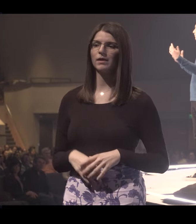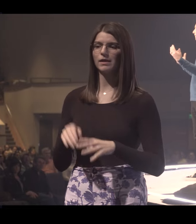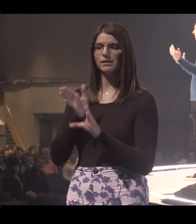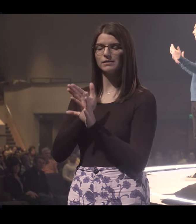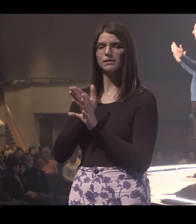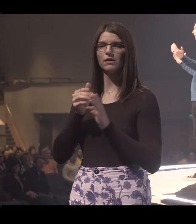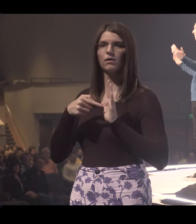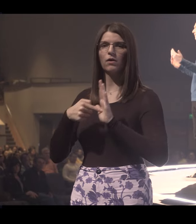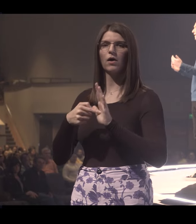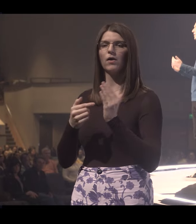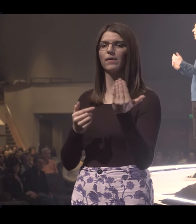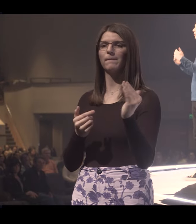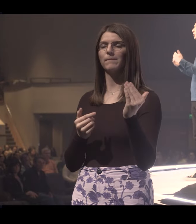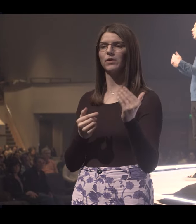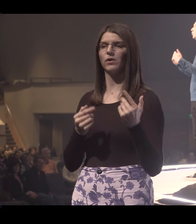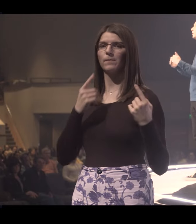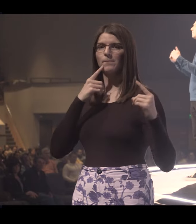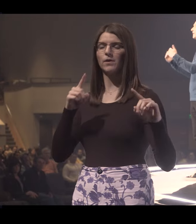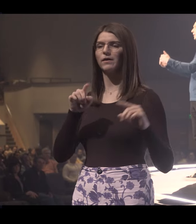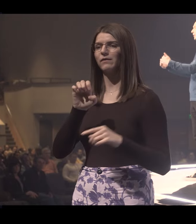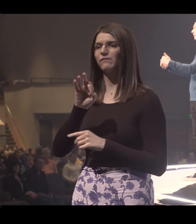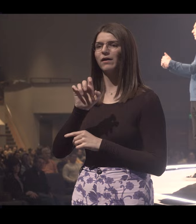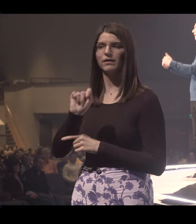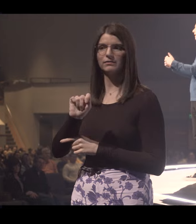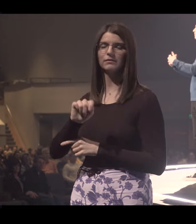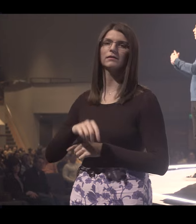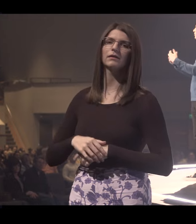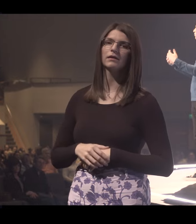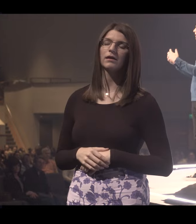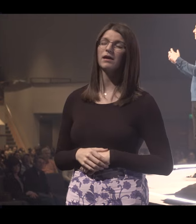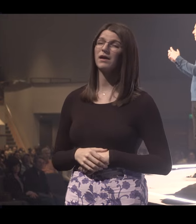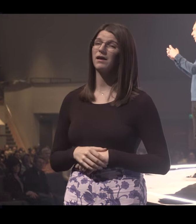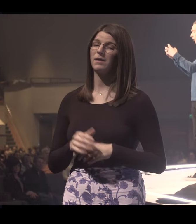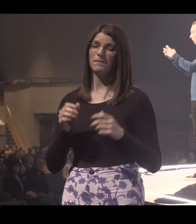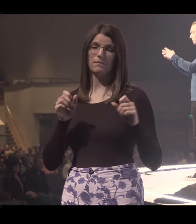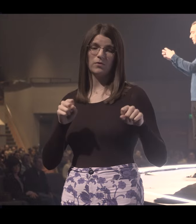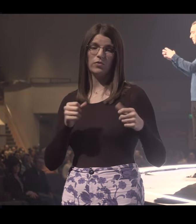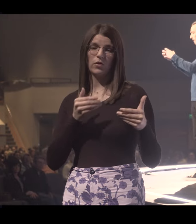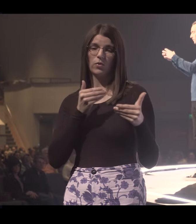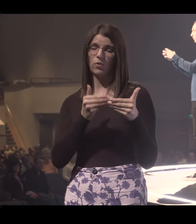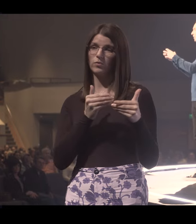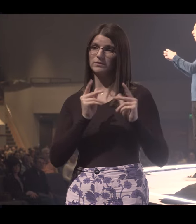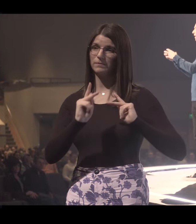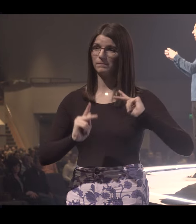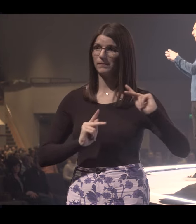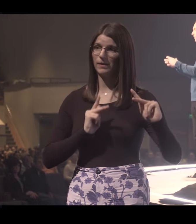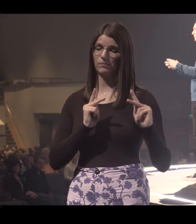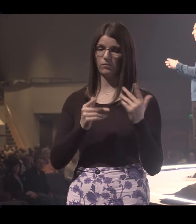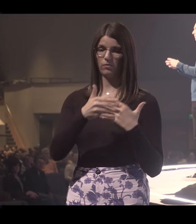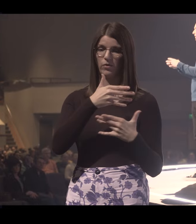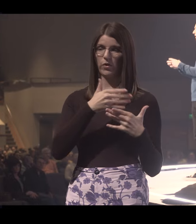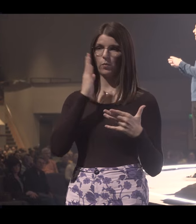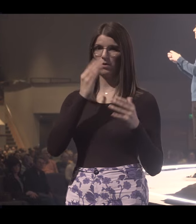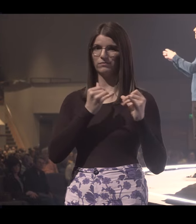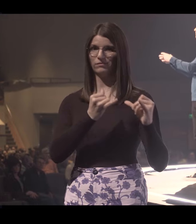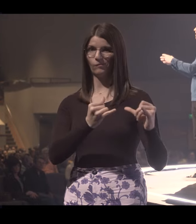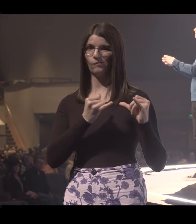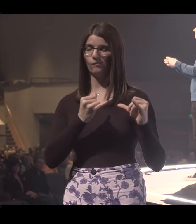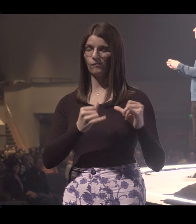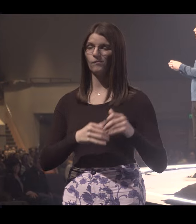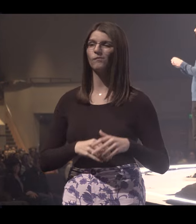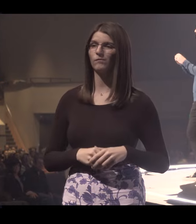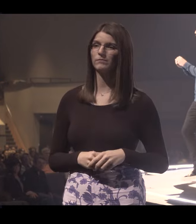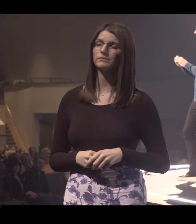Psychologists call it the mirroring effect. You will mirror, in most ways, the closest people around you.